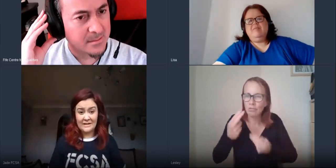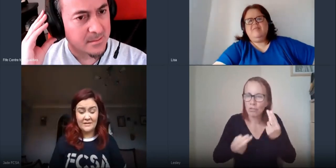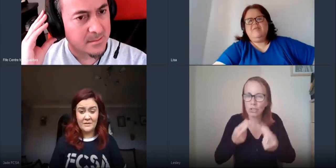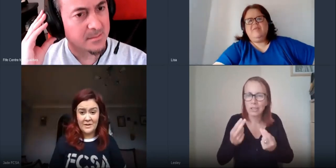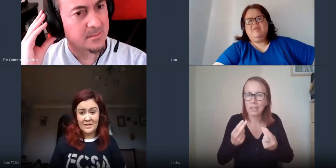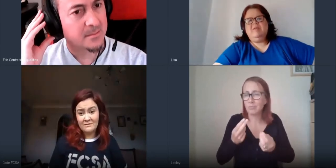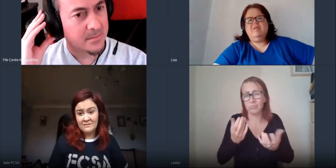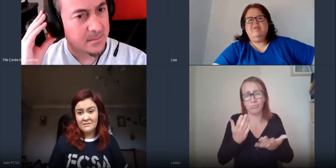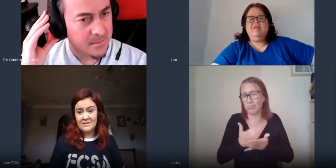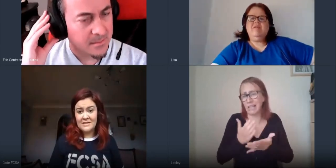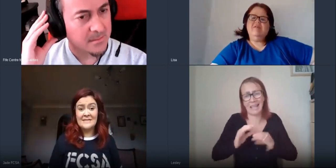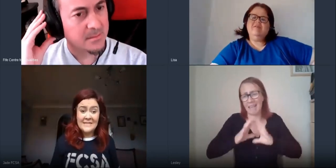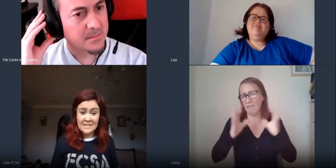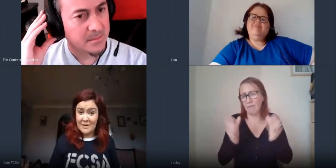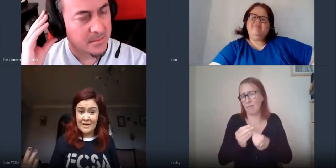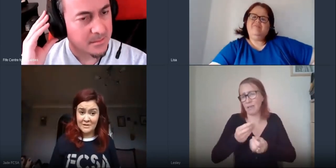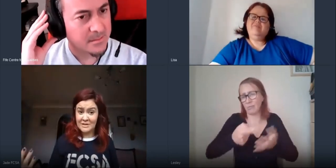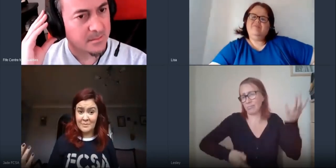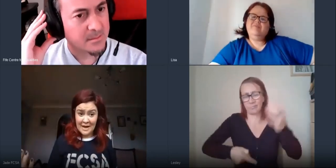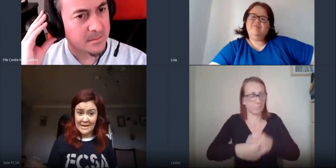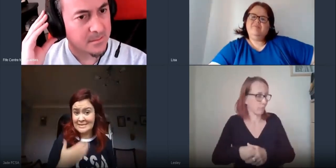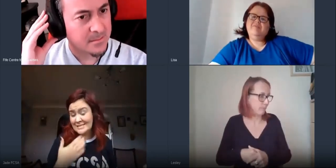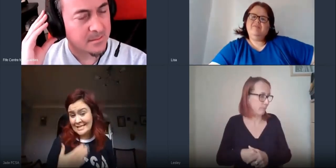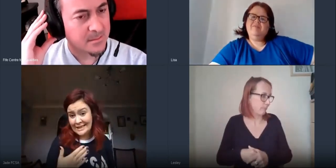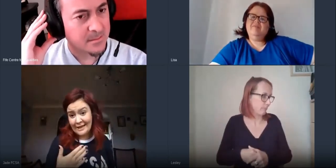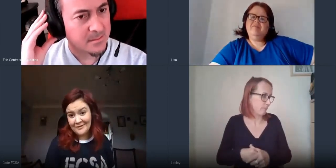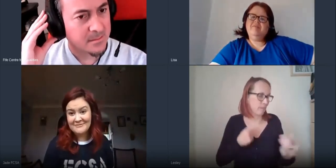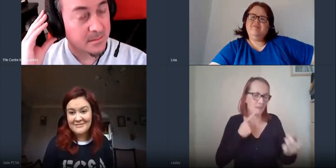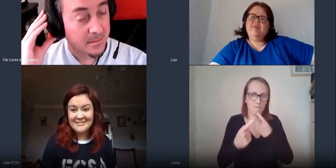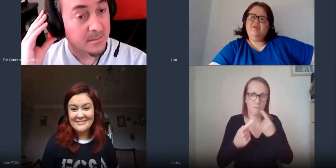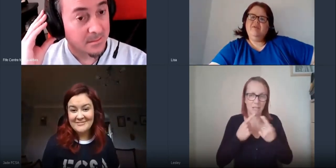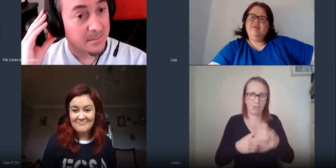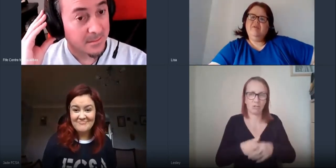that we can anticipate is going to be asked is in there